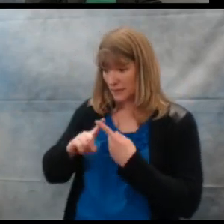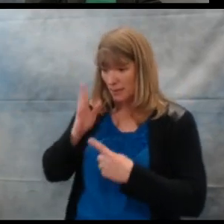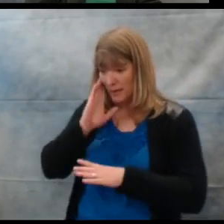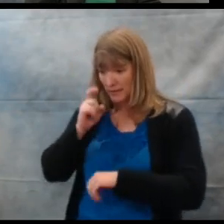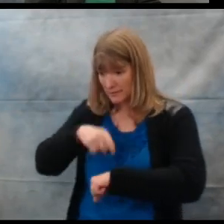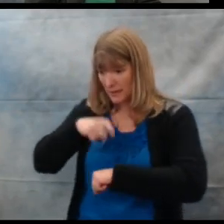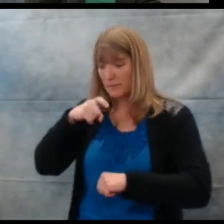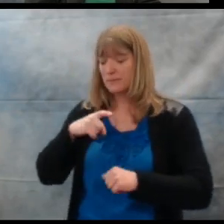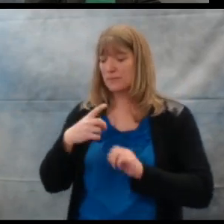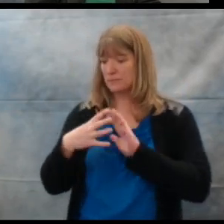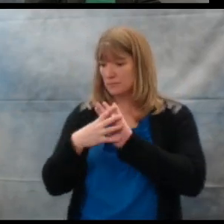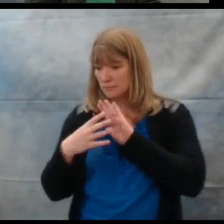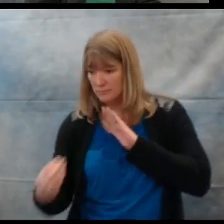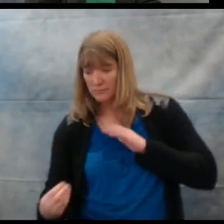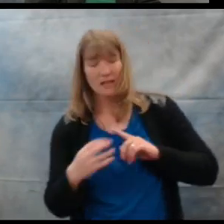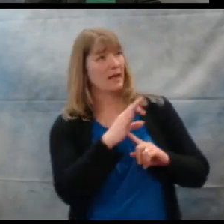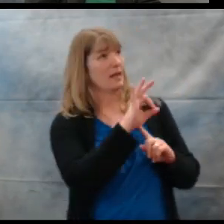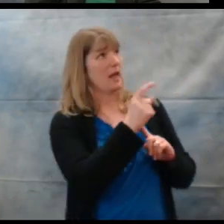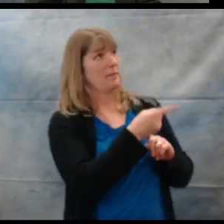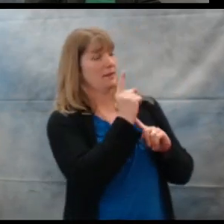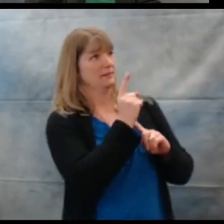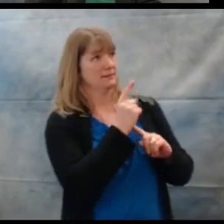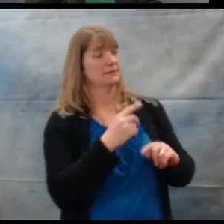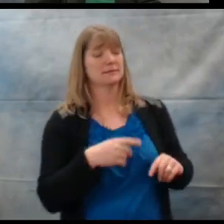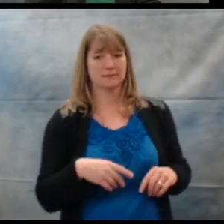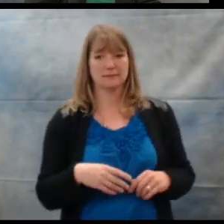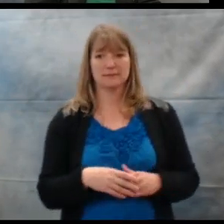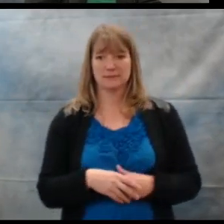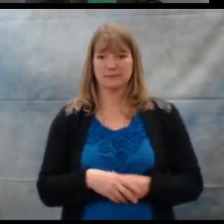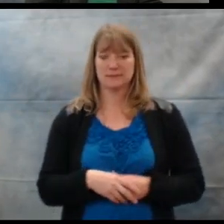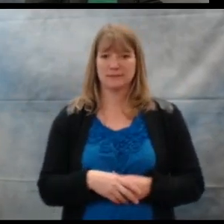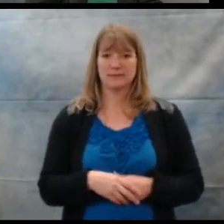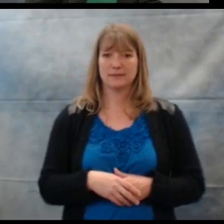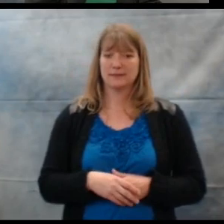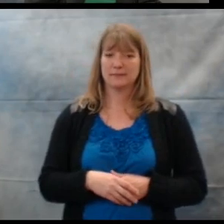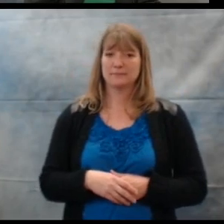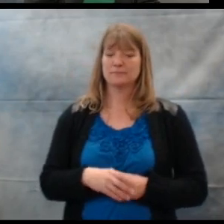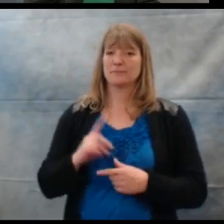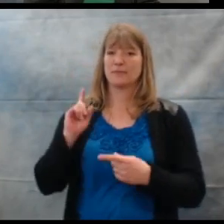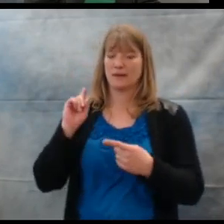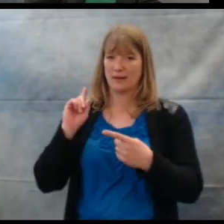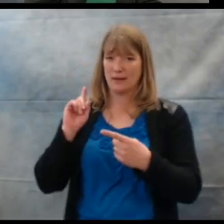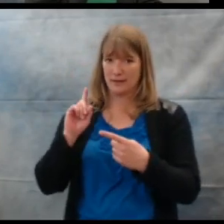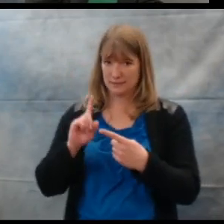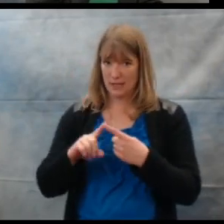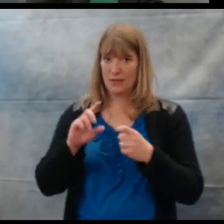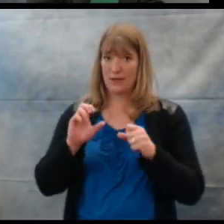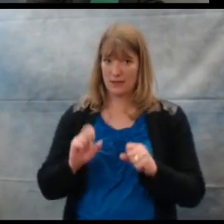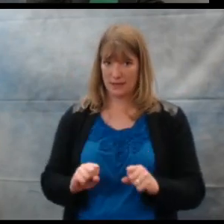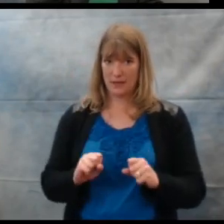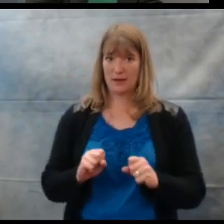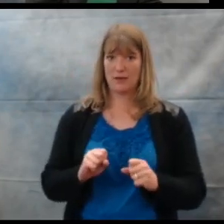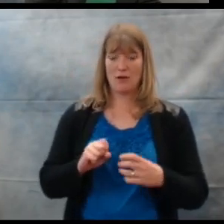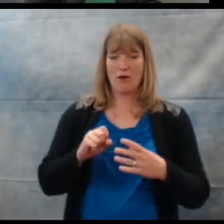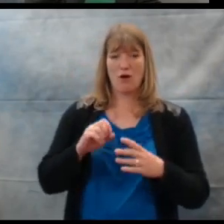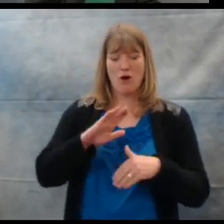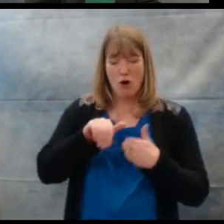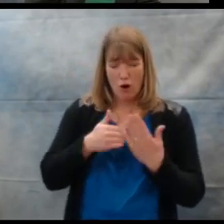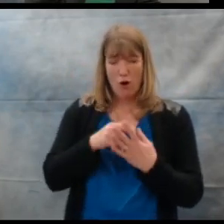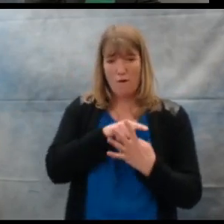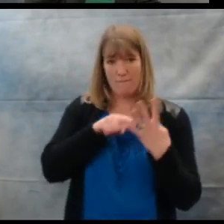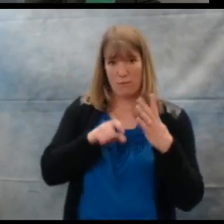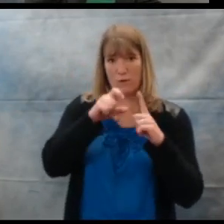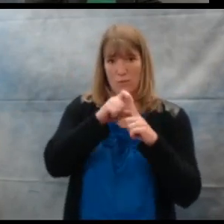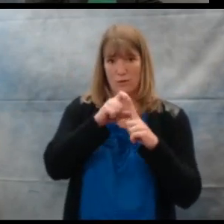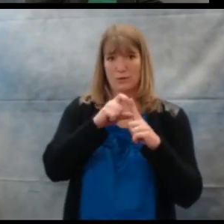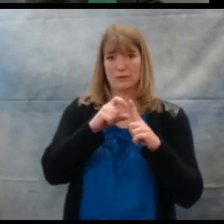The child may be able to repeat nine minutes until they're able to repeat all